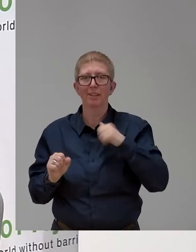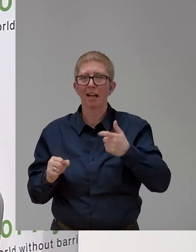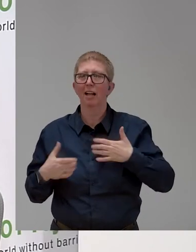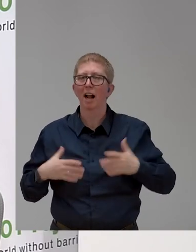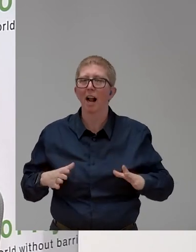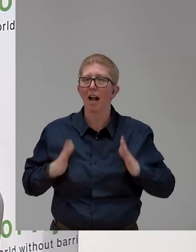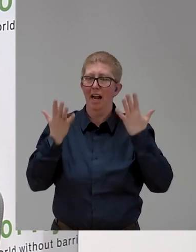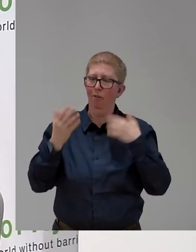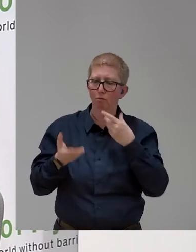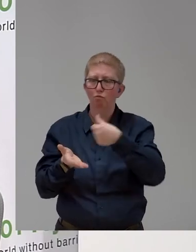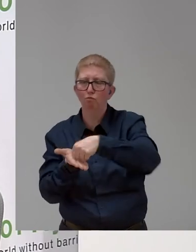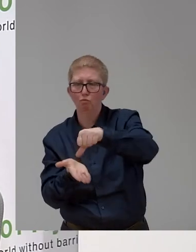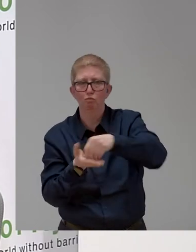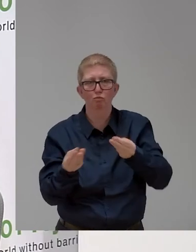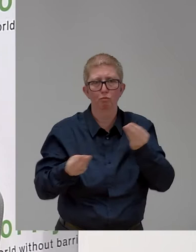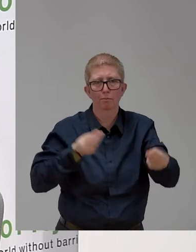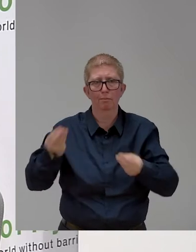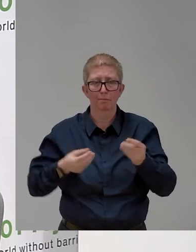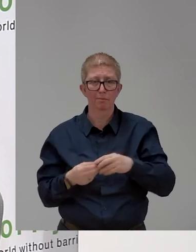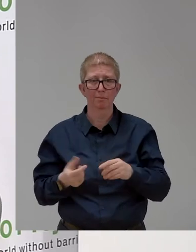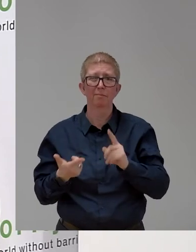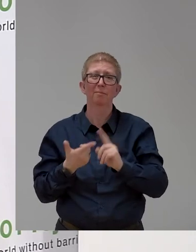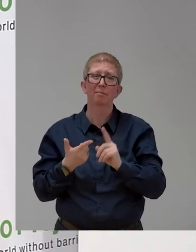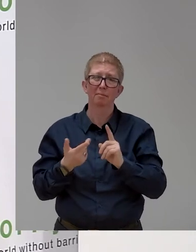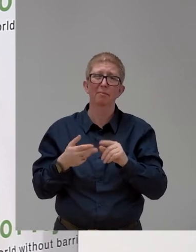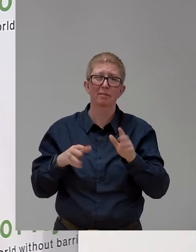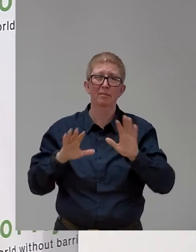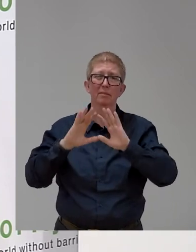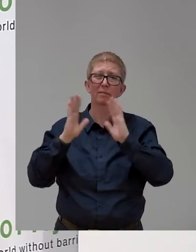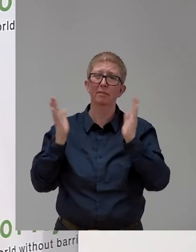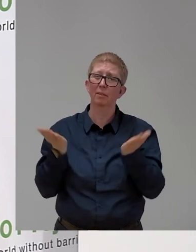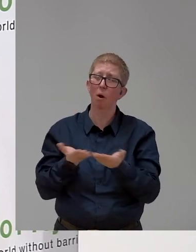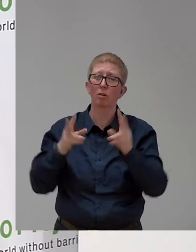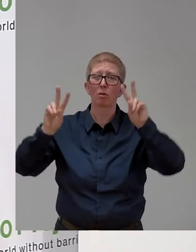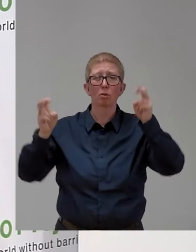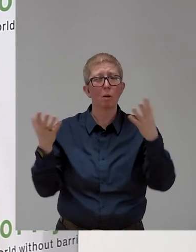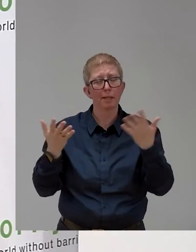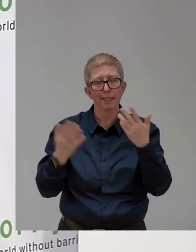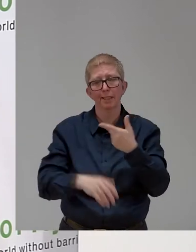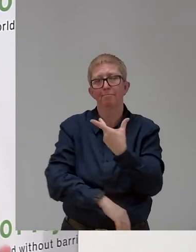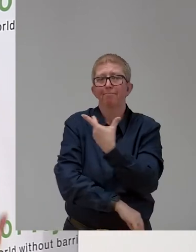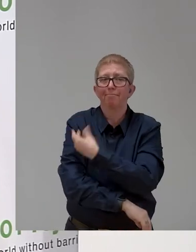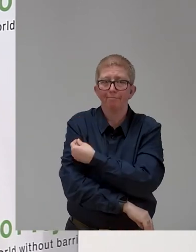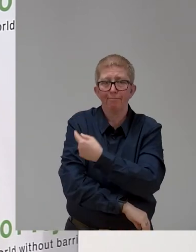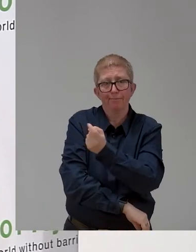world now, is the vaccination. We know, first of all, it needs a fair distribution of vaccines